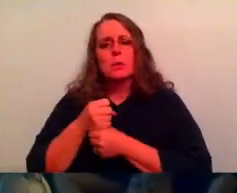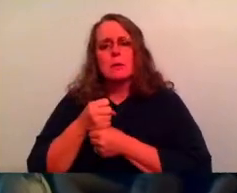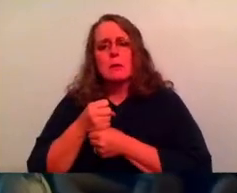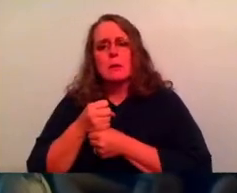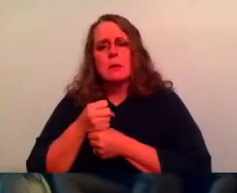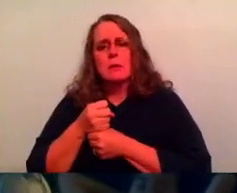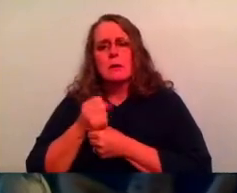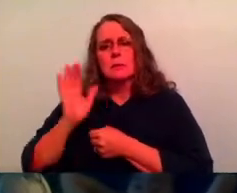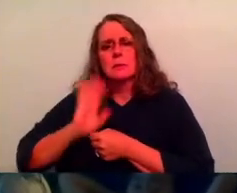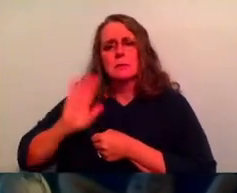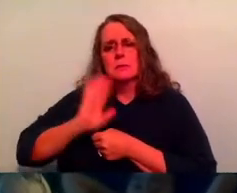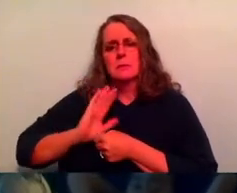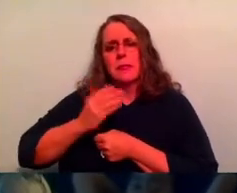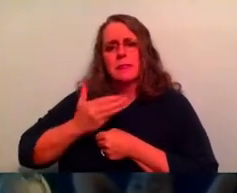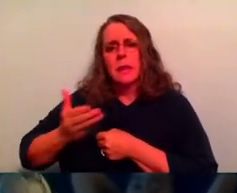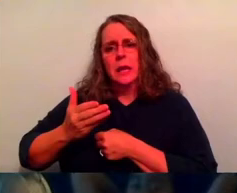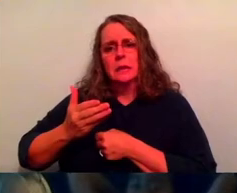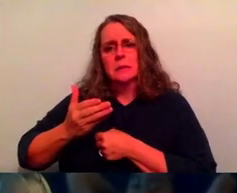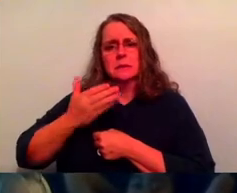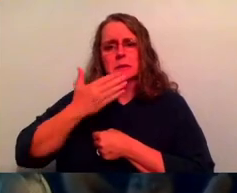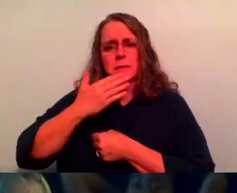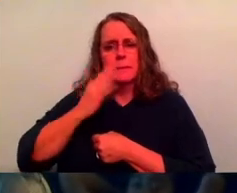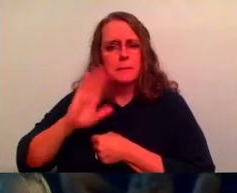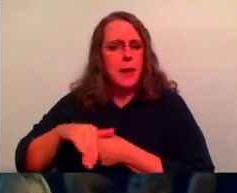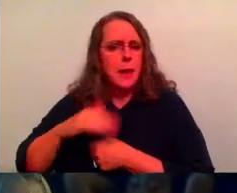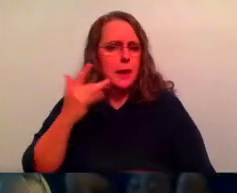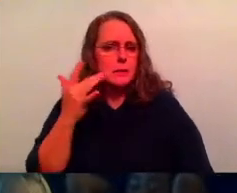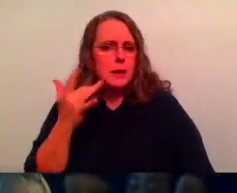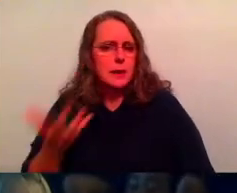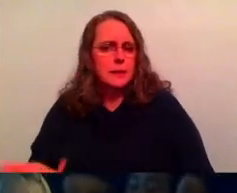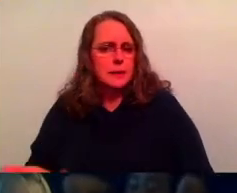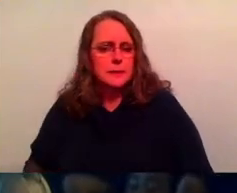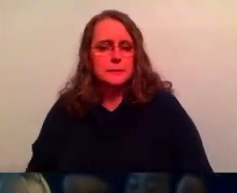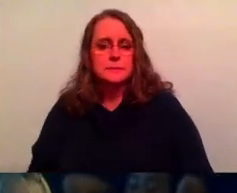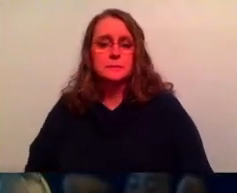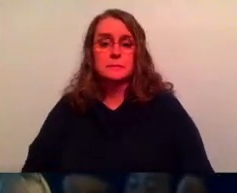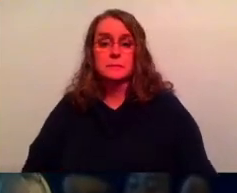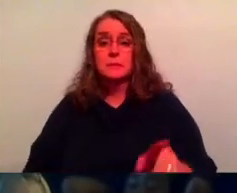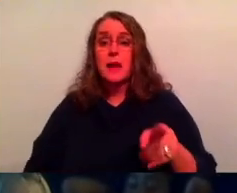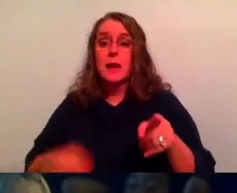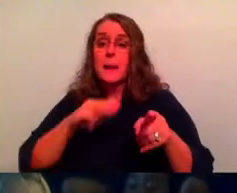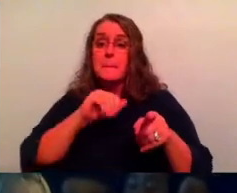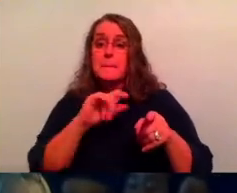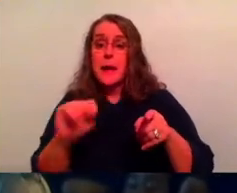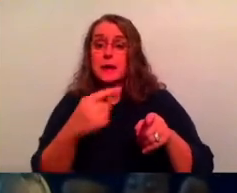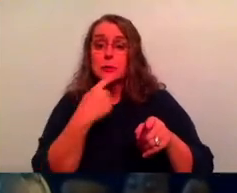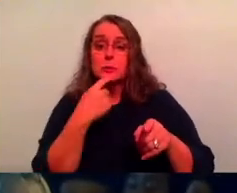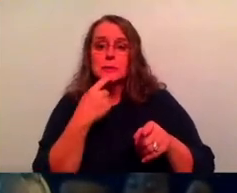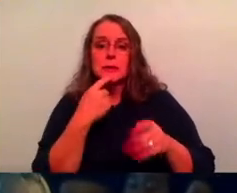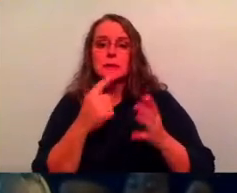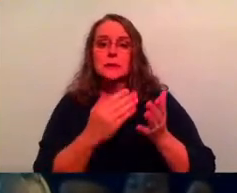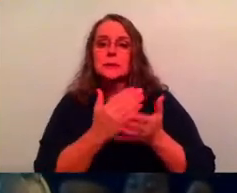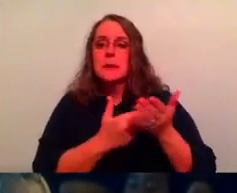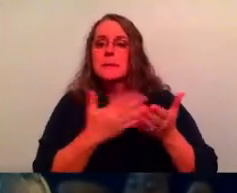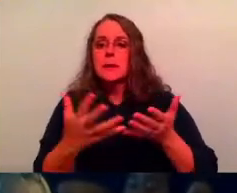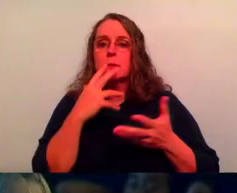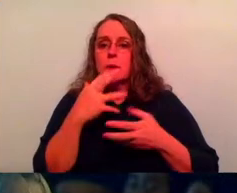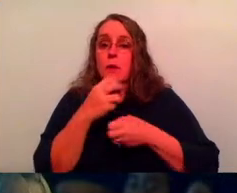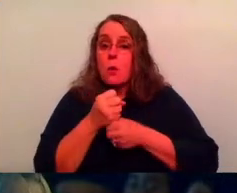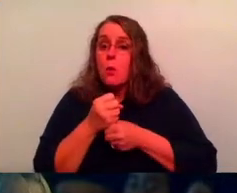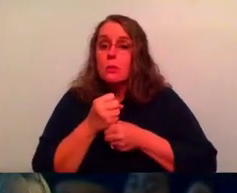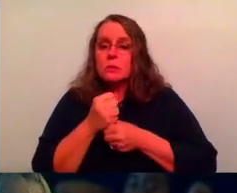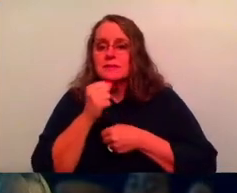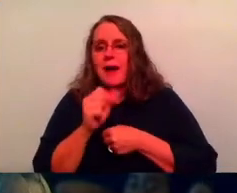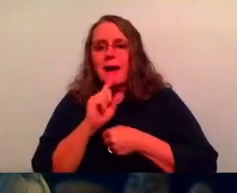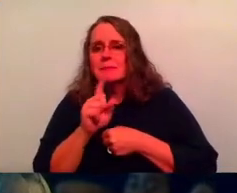necessarily a bad thing? Because like you said, Matt, like some of the things that we cling to aren't necessarily bad. You know what mean?